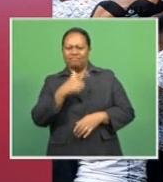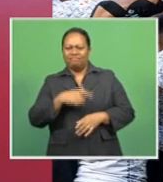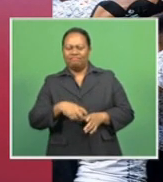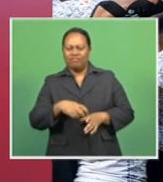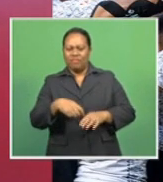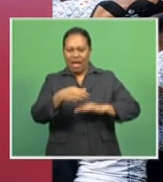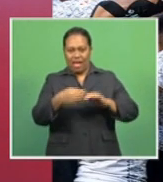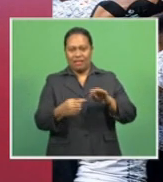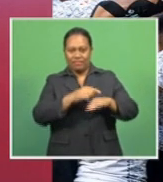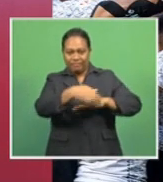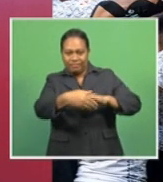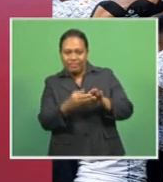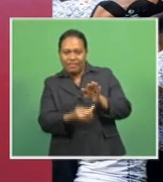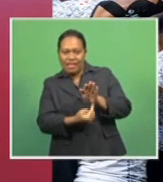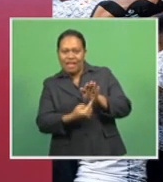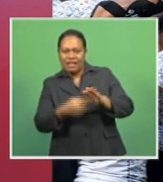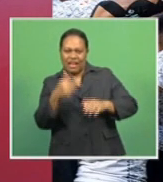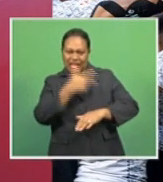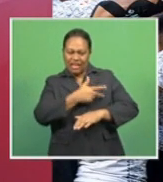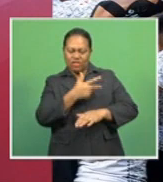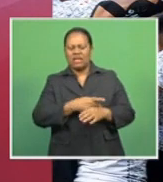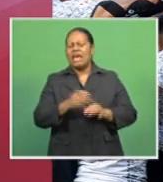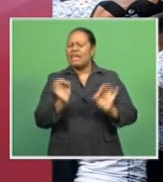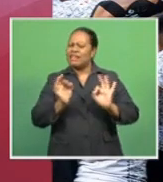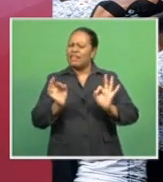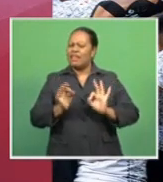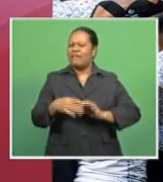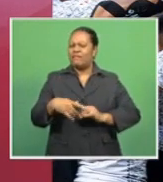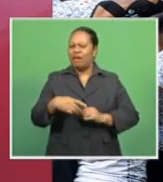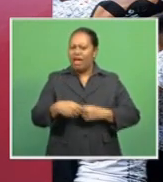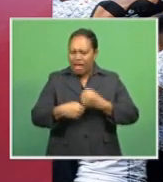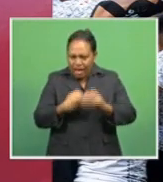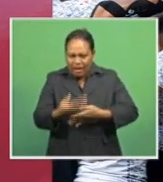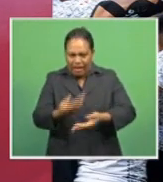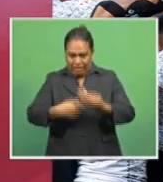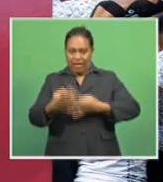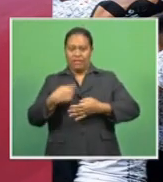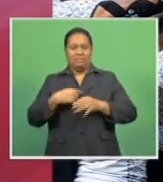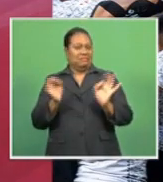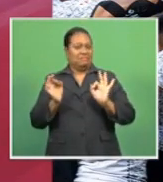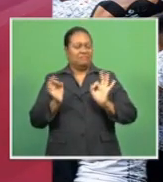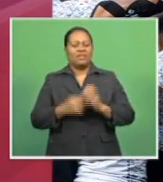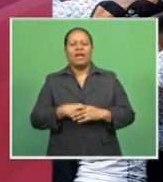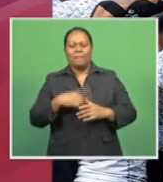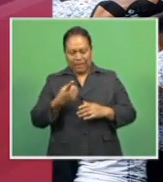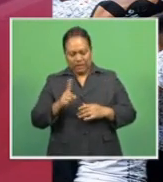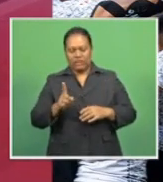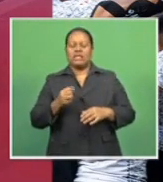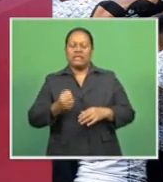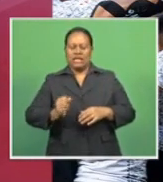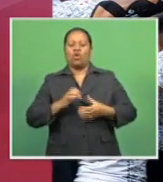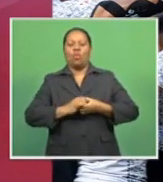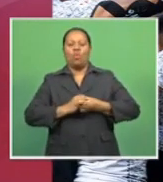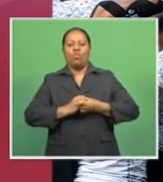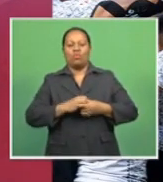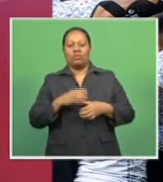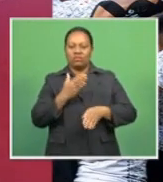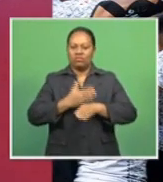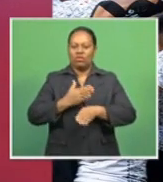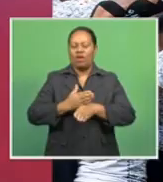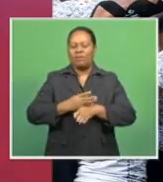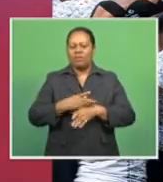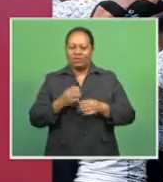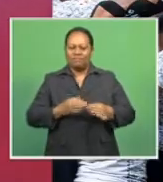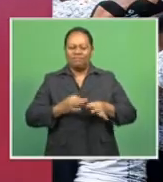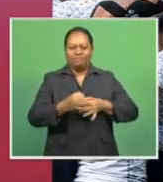ankle. The doctors have not advised me on anything yet. I am still doing my own rehab, especially at work where they have provided a